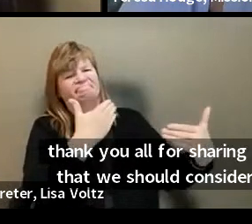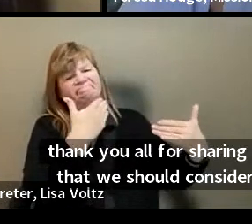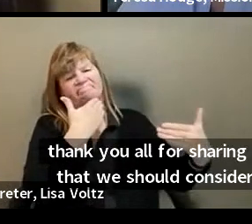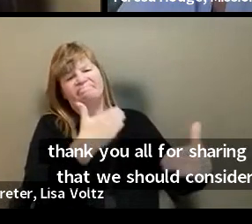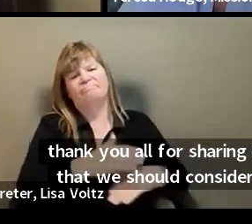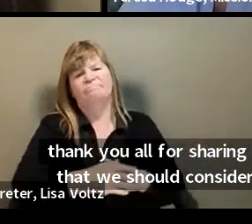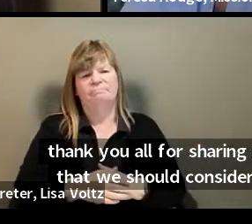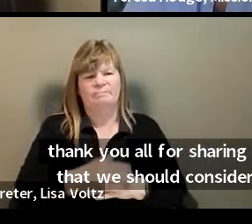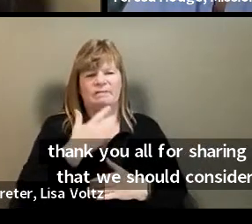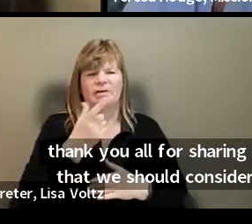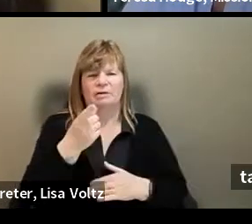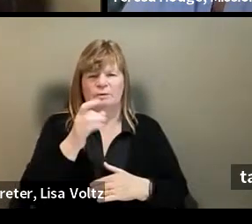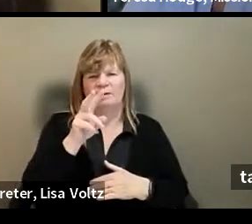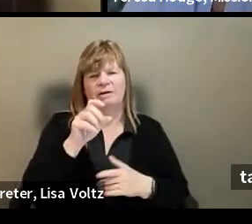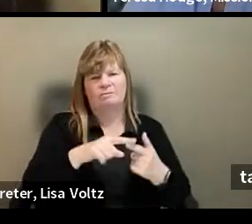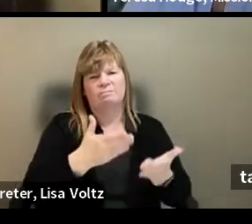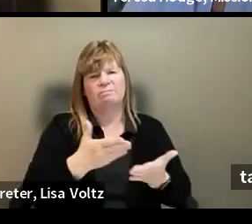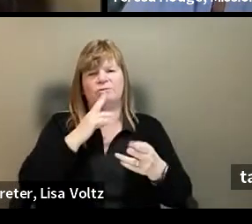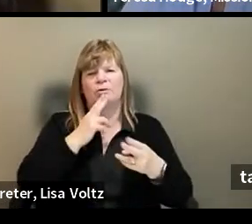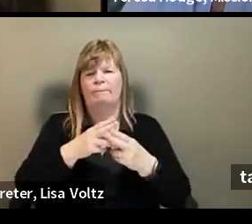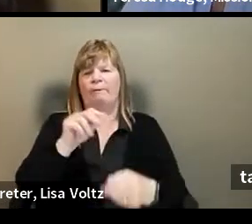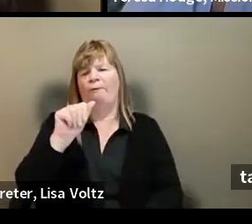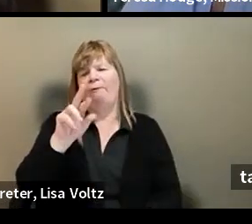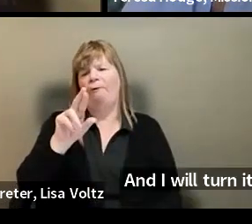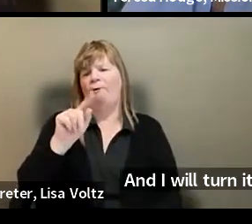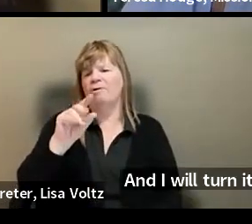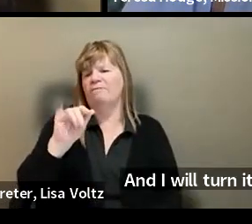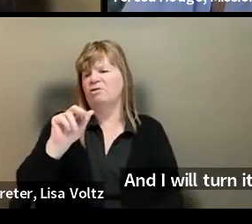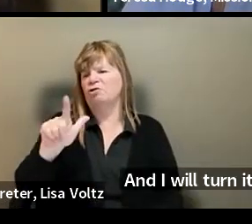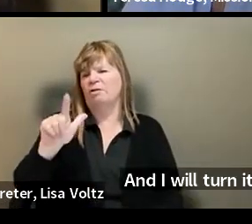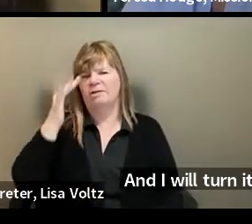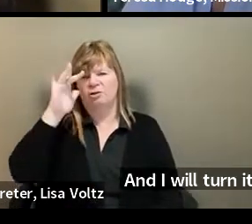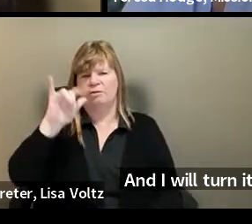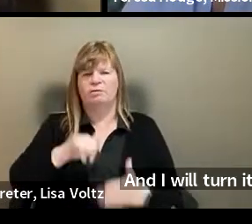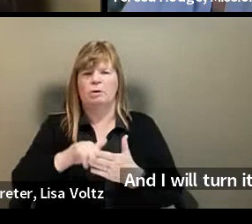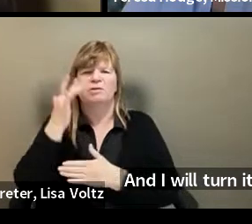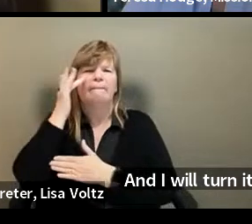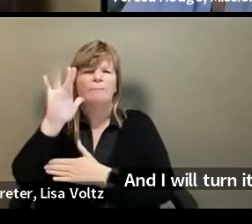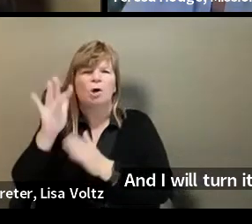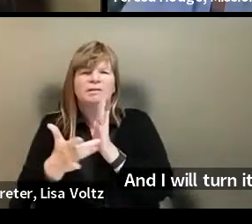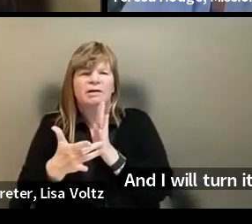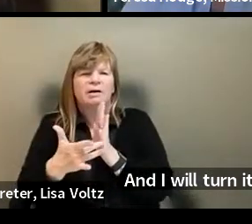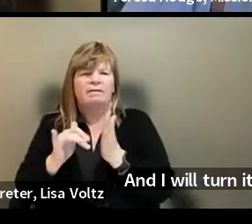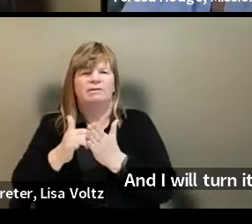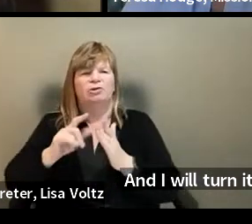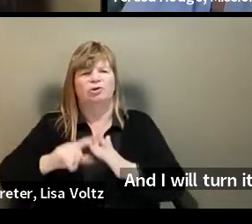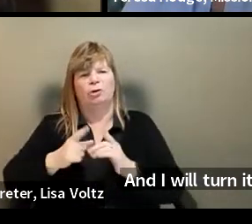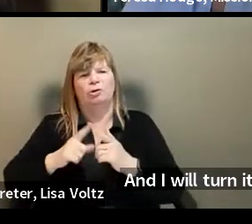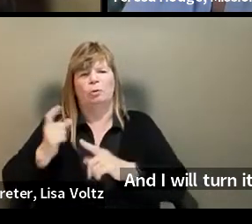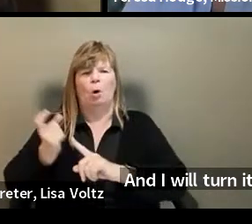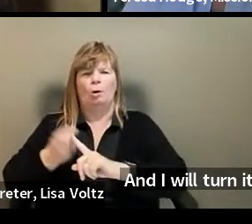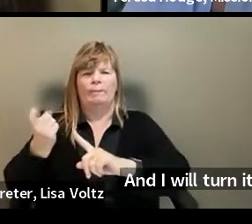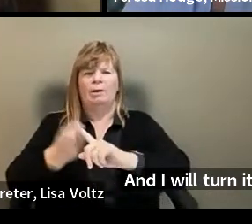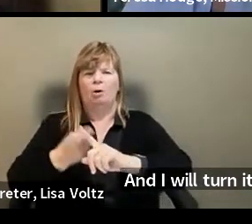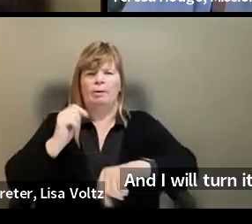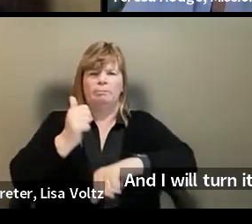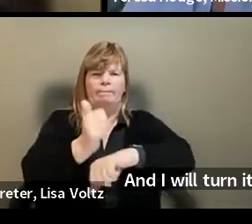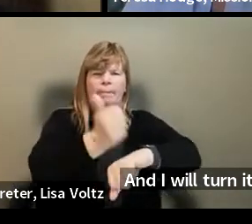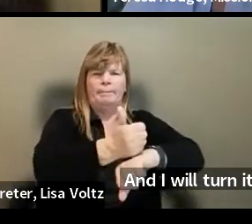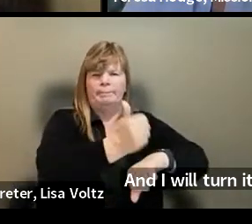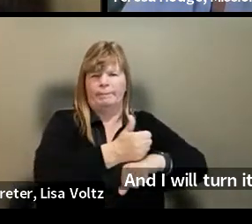Hill raising the issue of artificial intelligence or those smart technologies that are starting to automate some hiring processes,